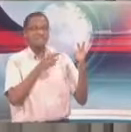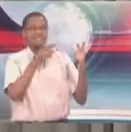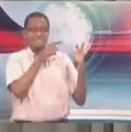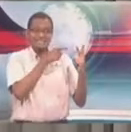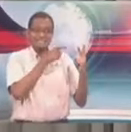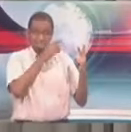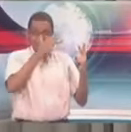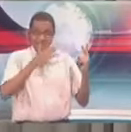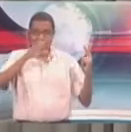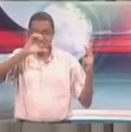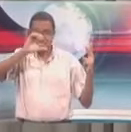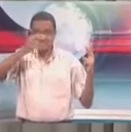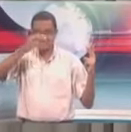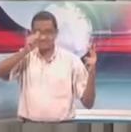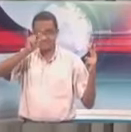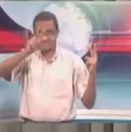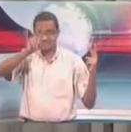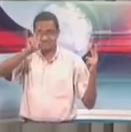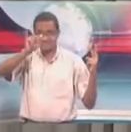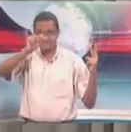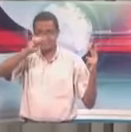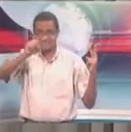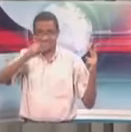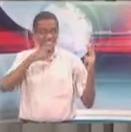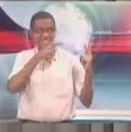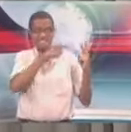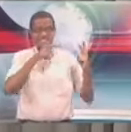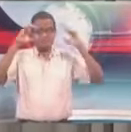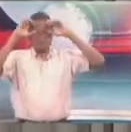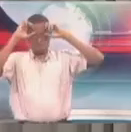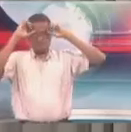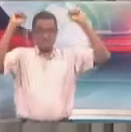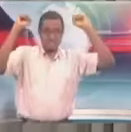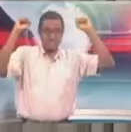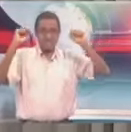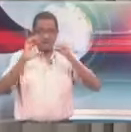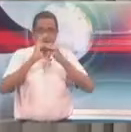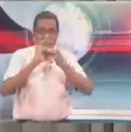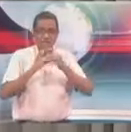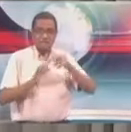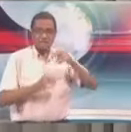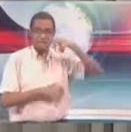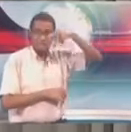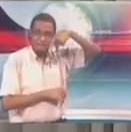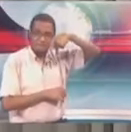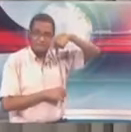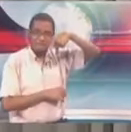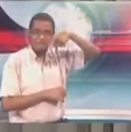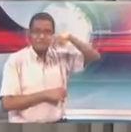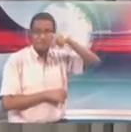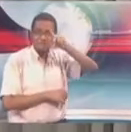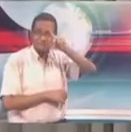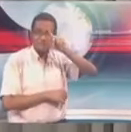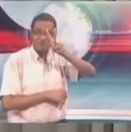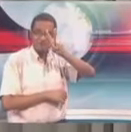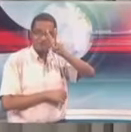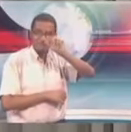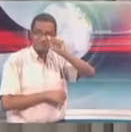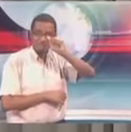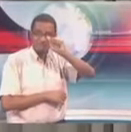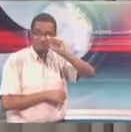So for the leader of the opposition and others to now say, met with the president of Pedevesa. He only became the president of Pedevesa on the